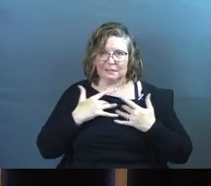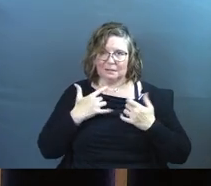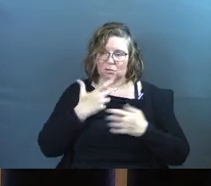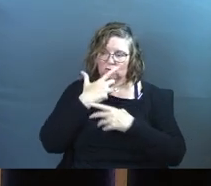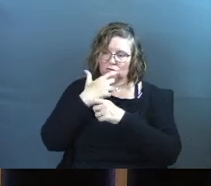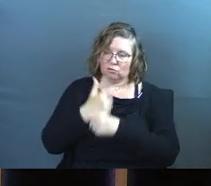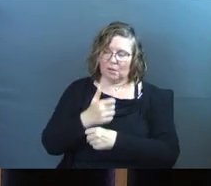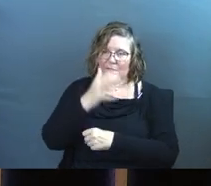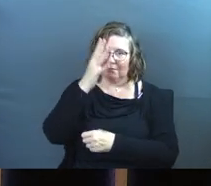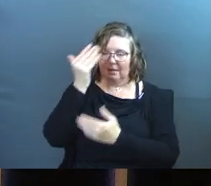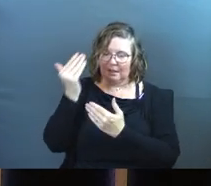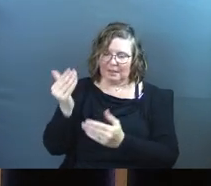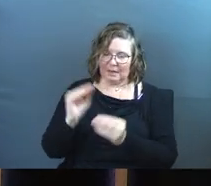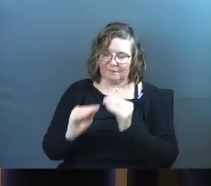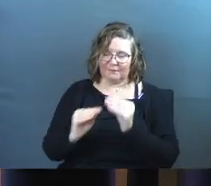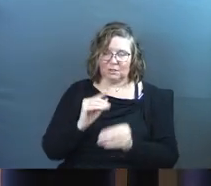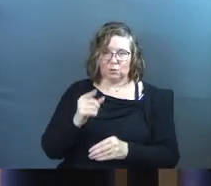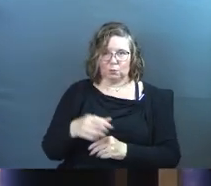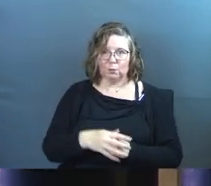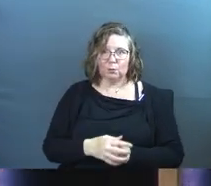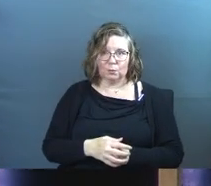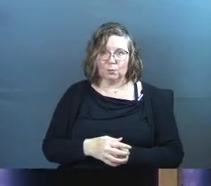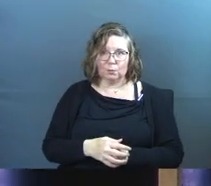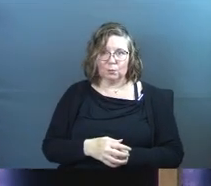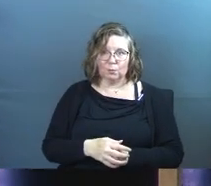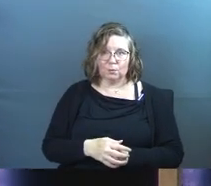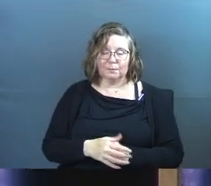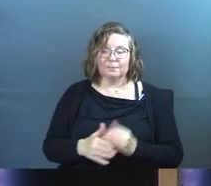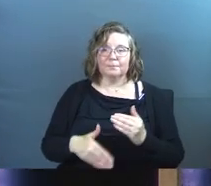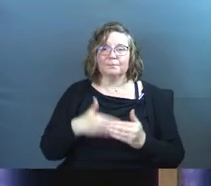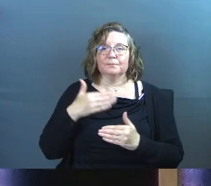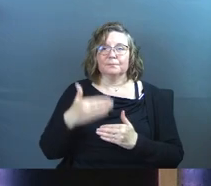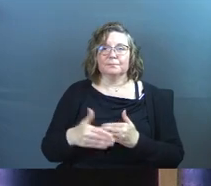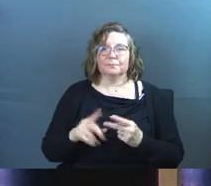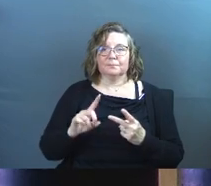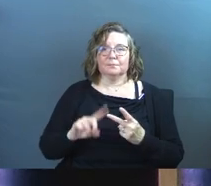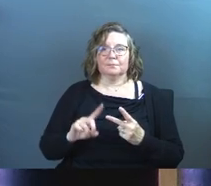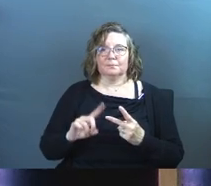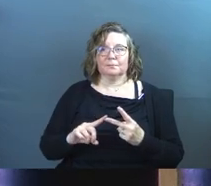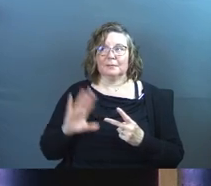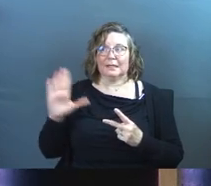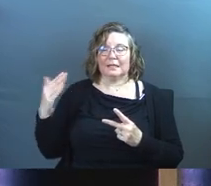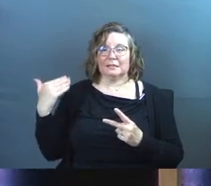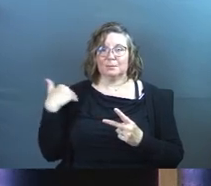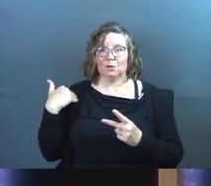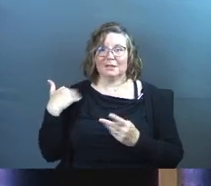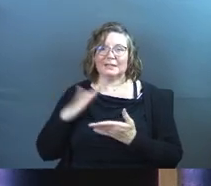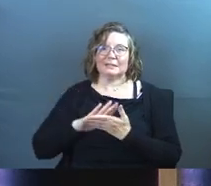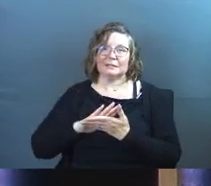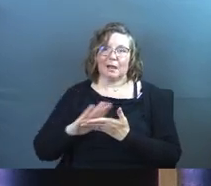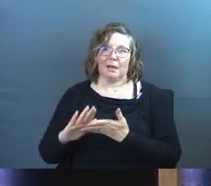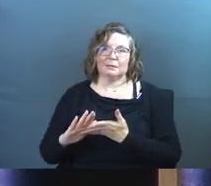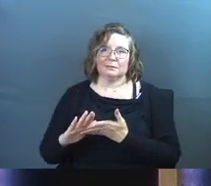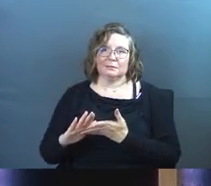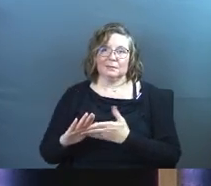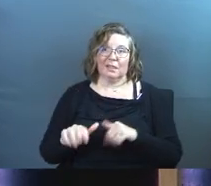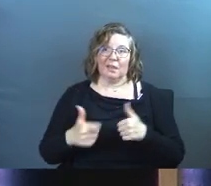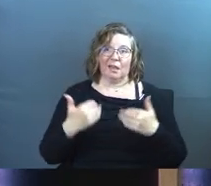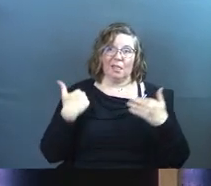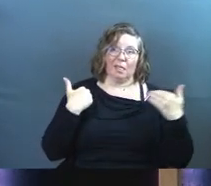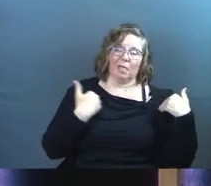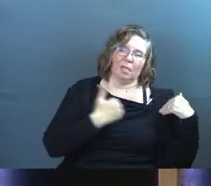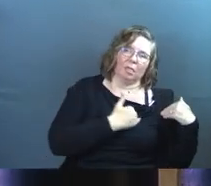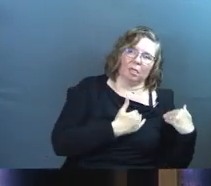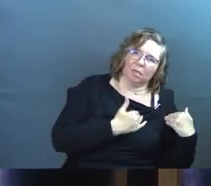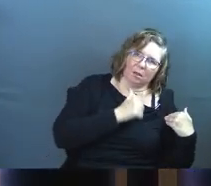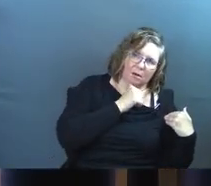the father and let him fix you. Next, because his burden is kind, and all the other burdens out there